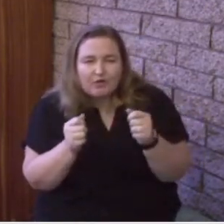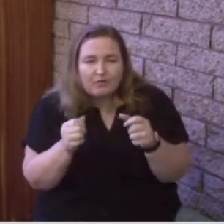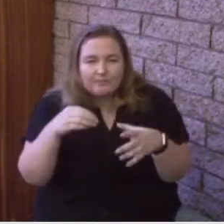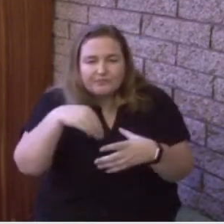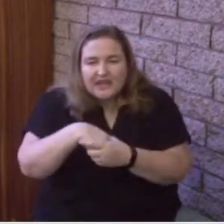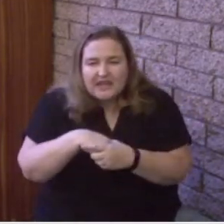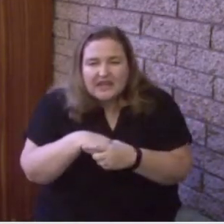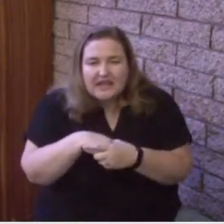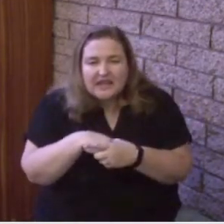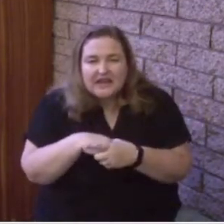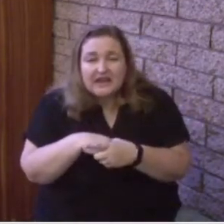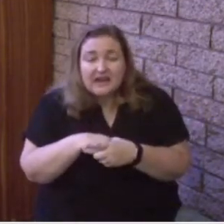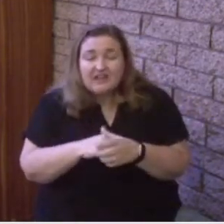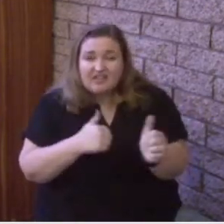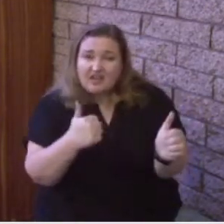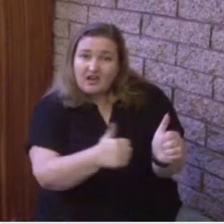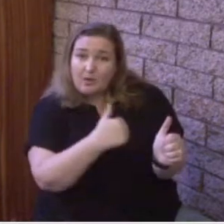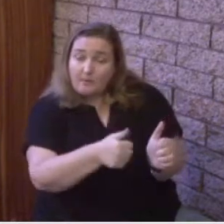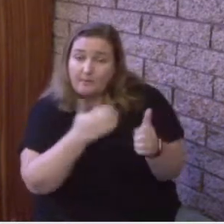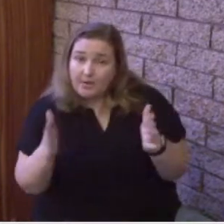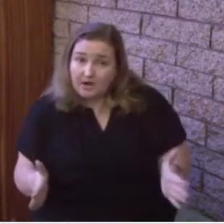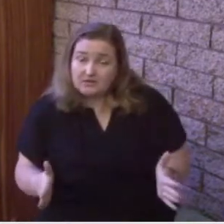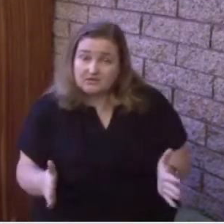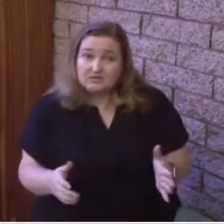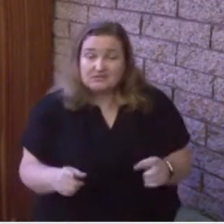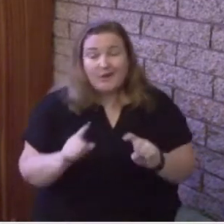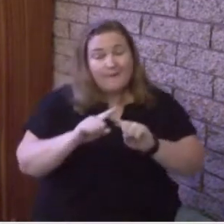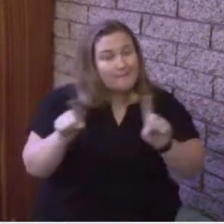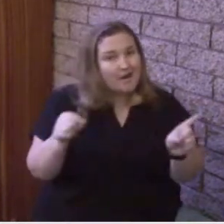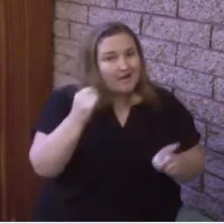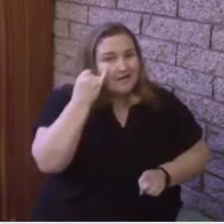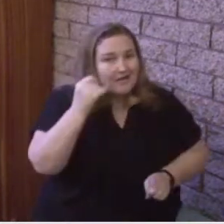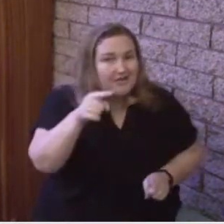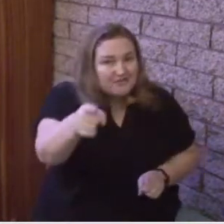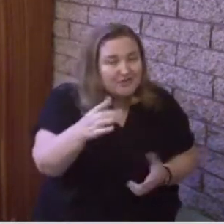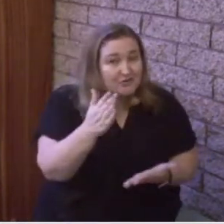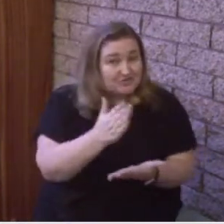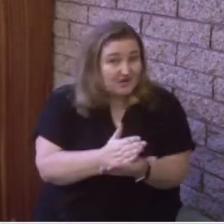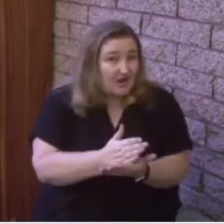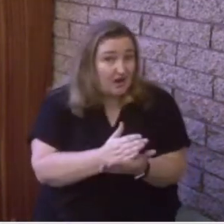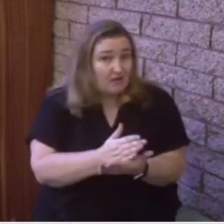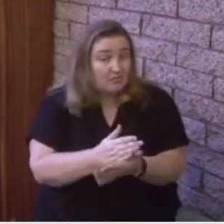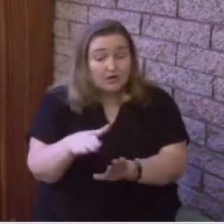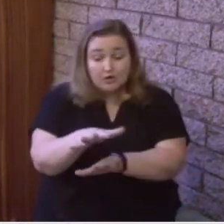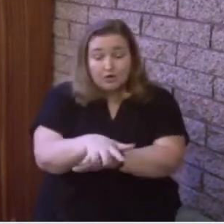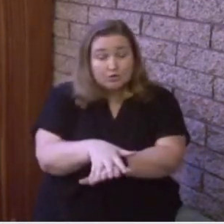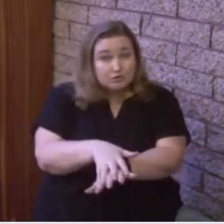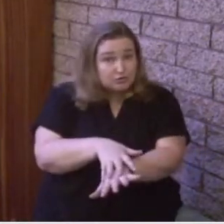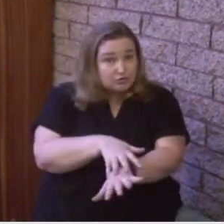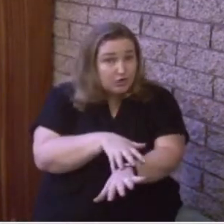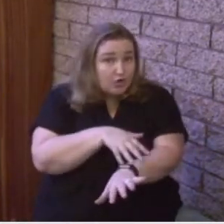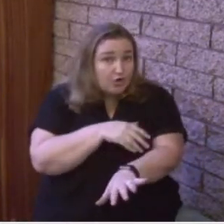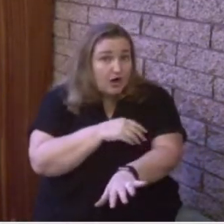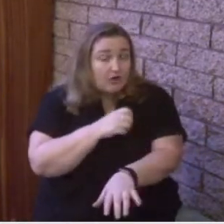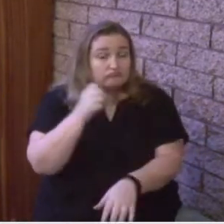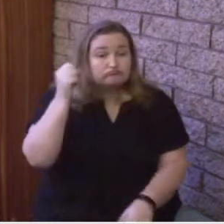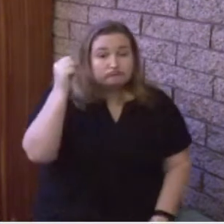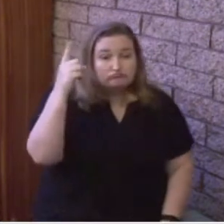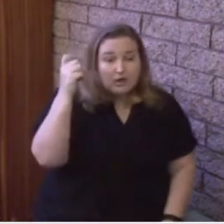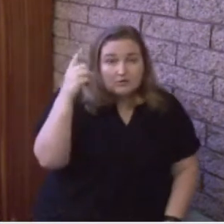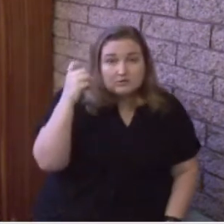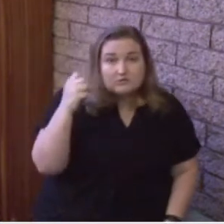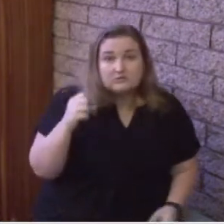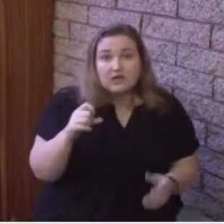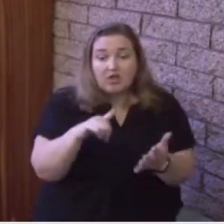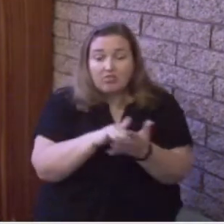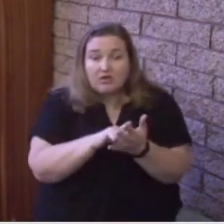But really, if you stop, and that's what we're going to do today, we're going to stop, slow down, and understand that Jesus